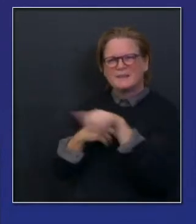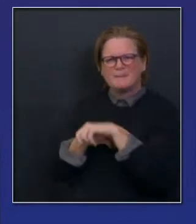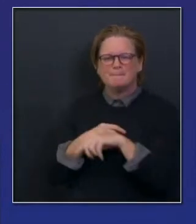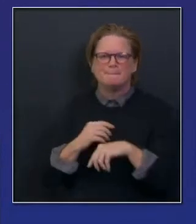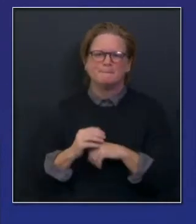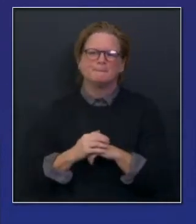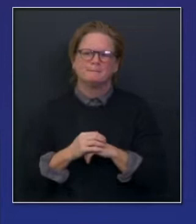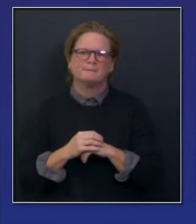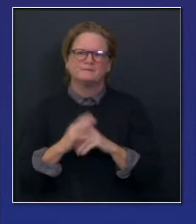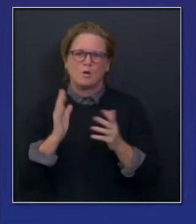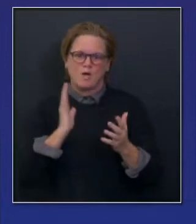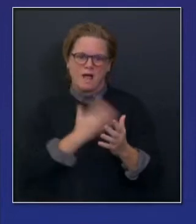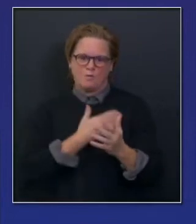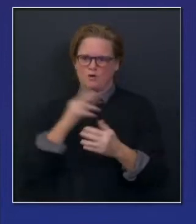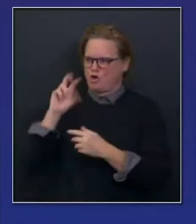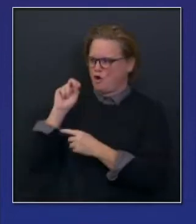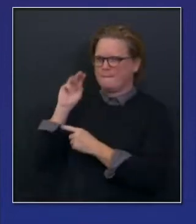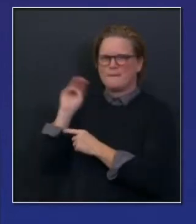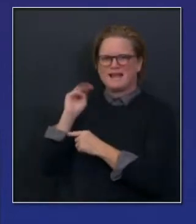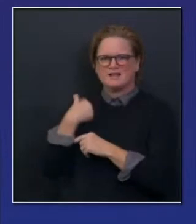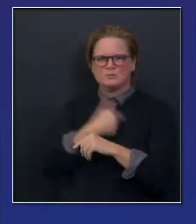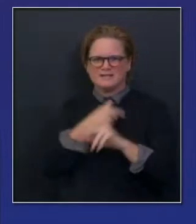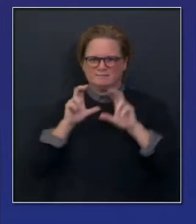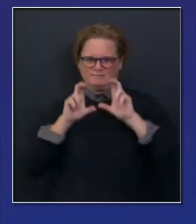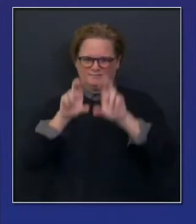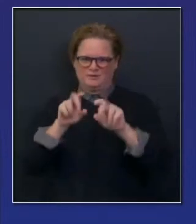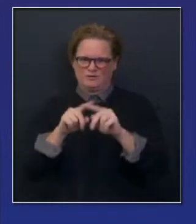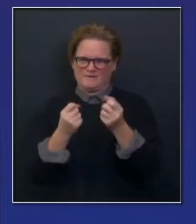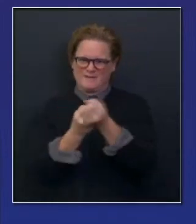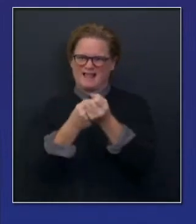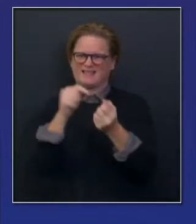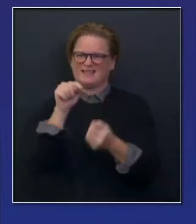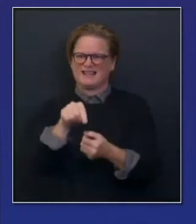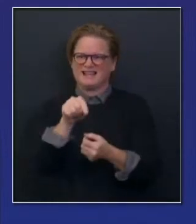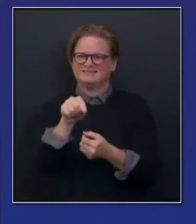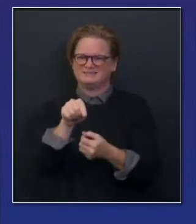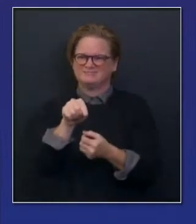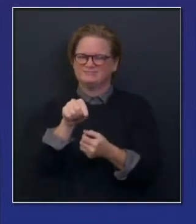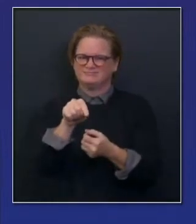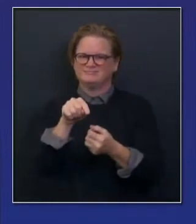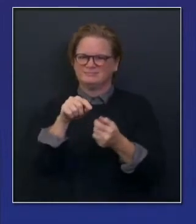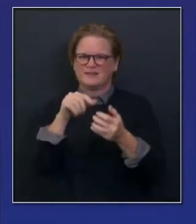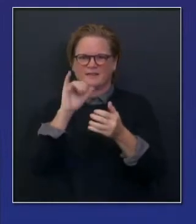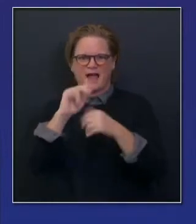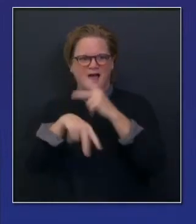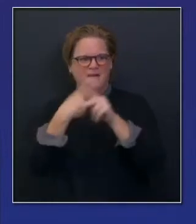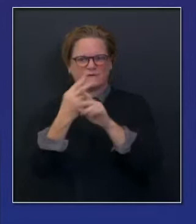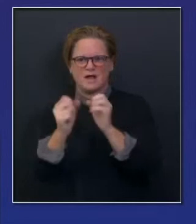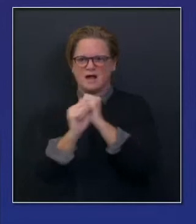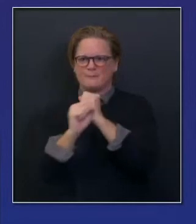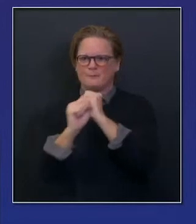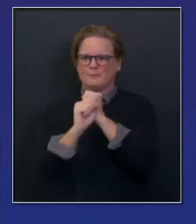As I said, this is backed up by the first commitment of $30 million. We're hoping to get more funding from the federal government. That cannot